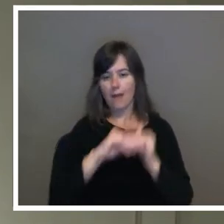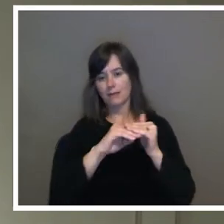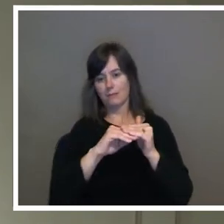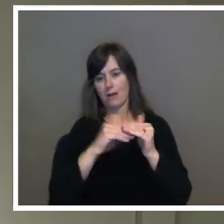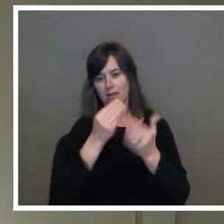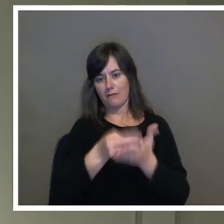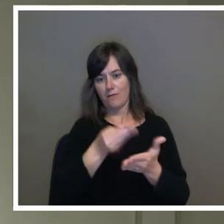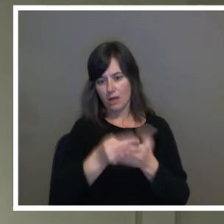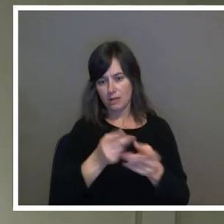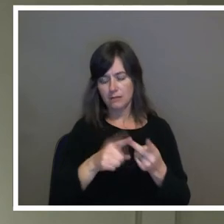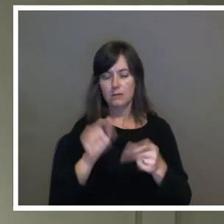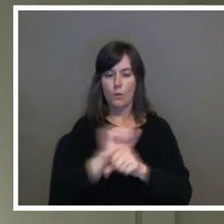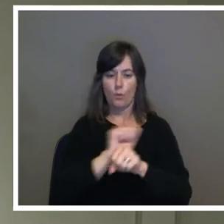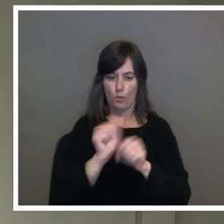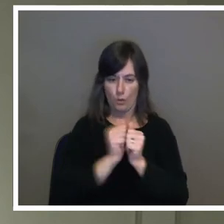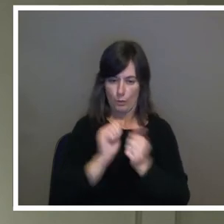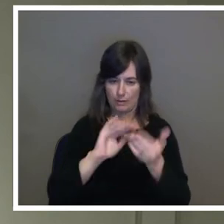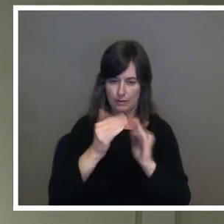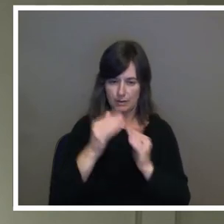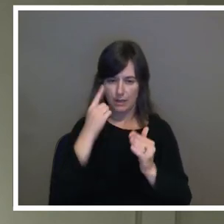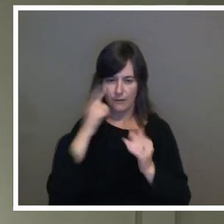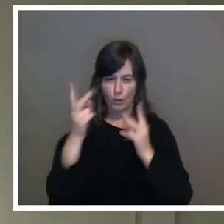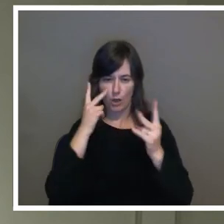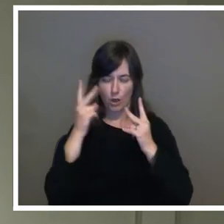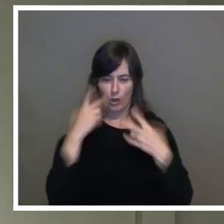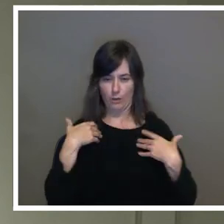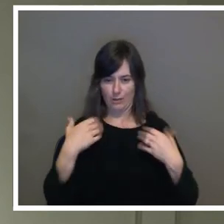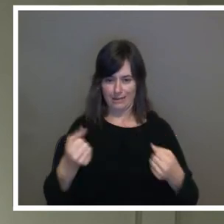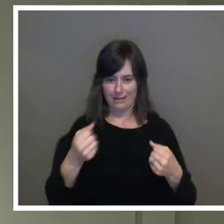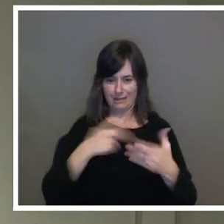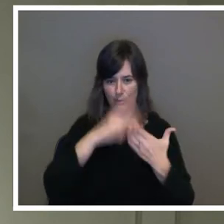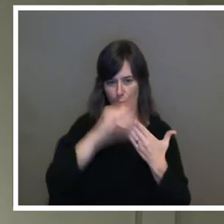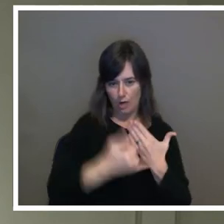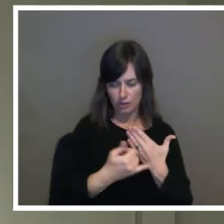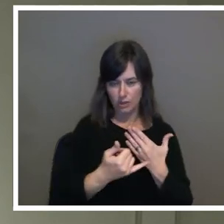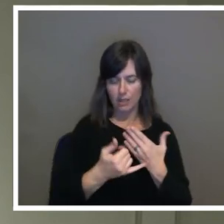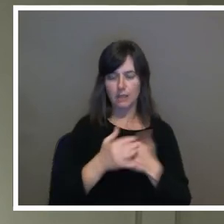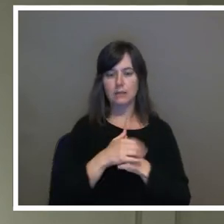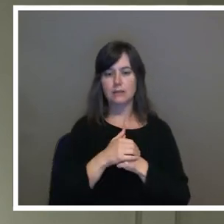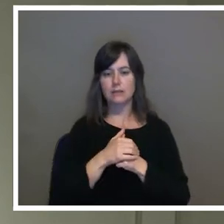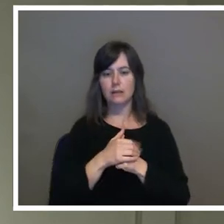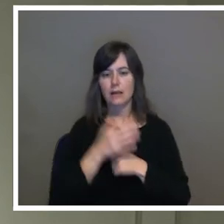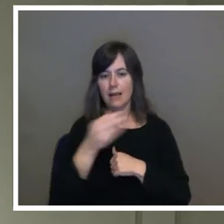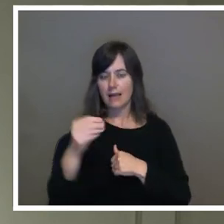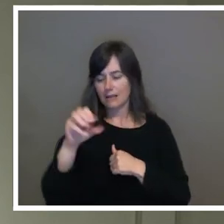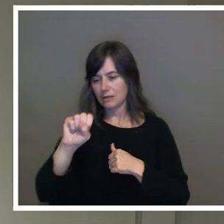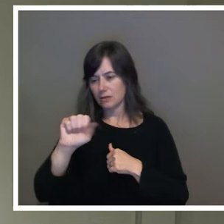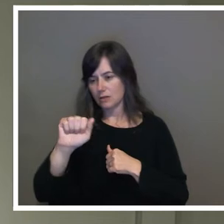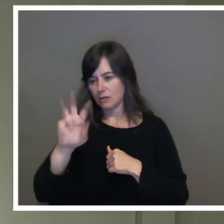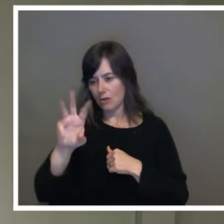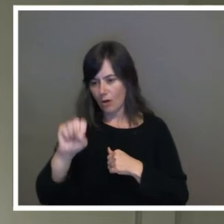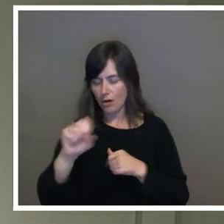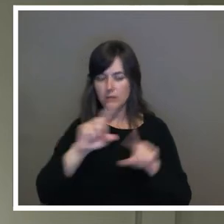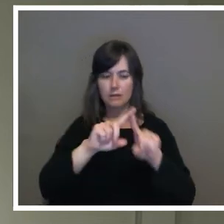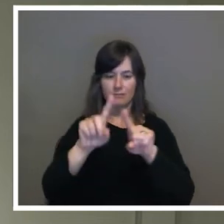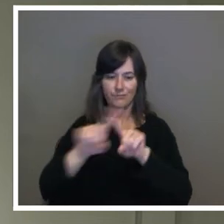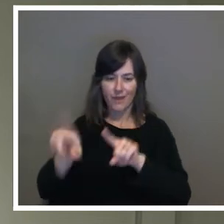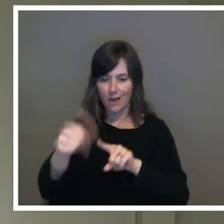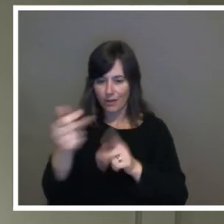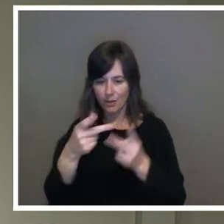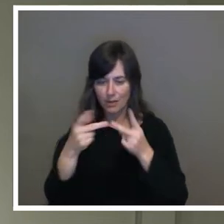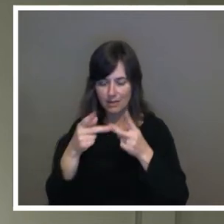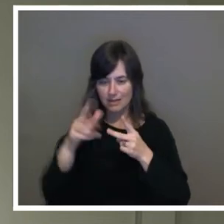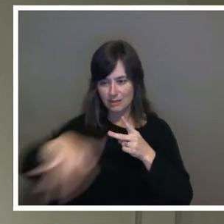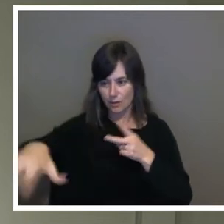the city to look at resiliency projects for us and SAWS and, you other entities around town to ensure that critical infrastructure